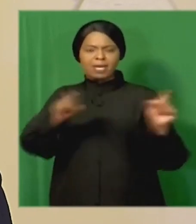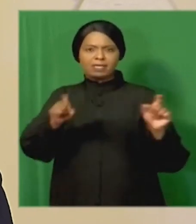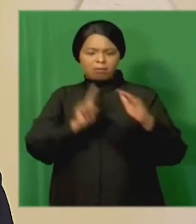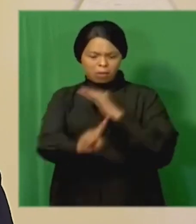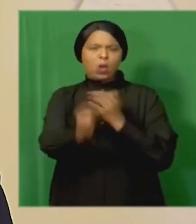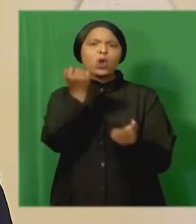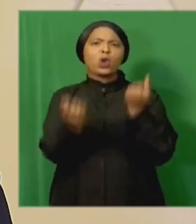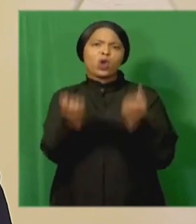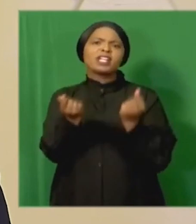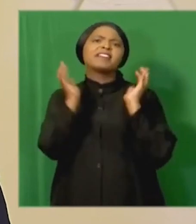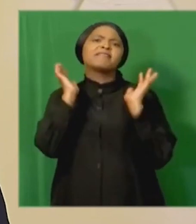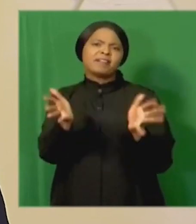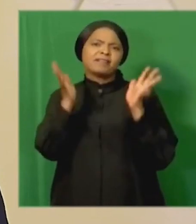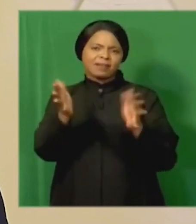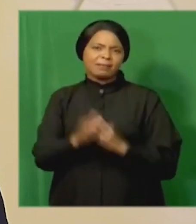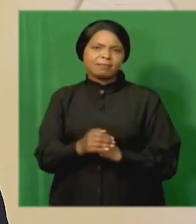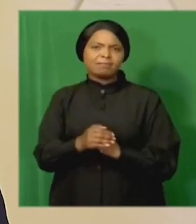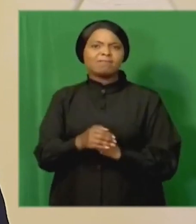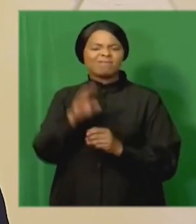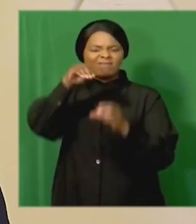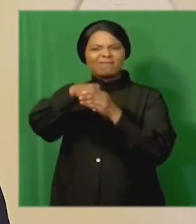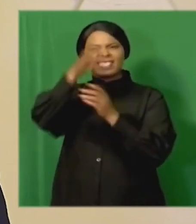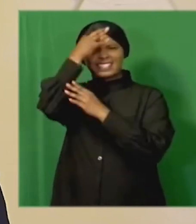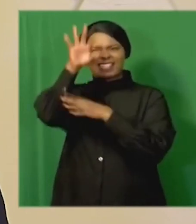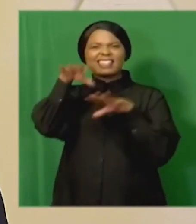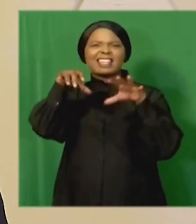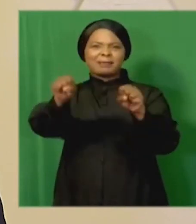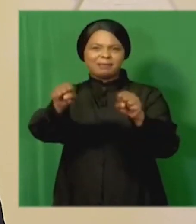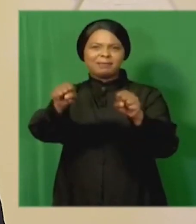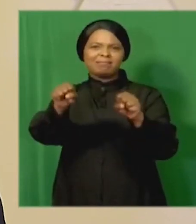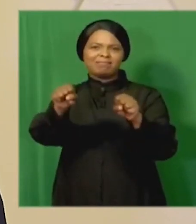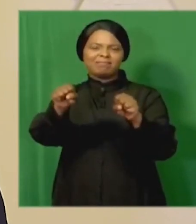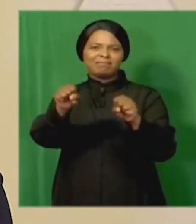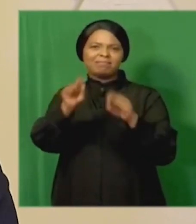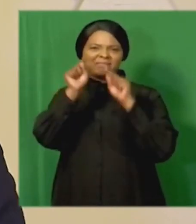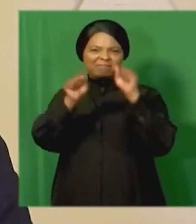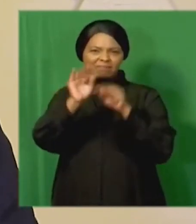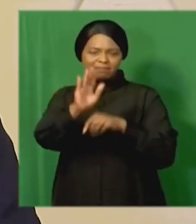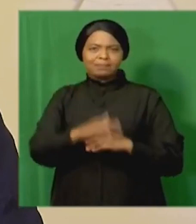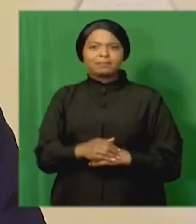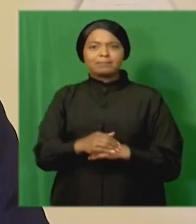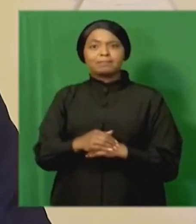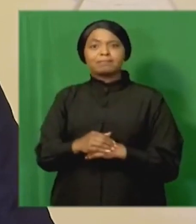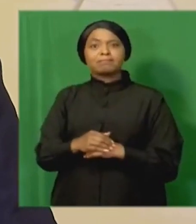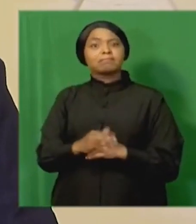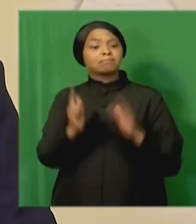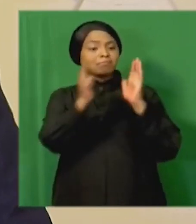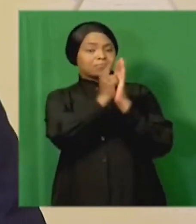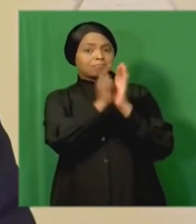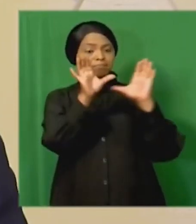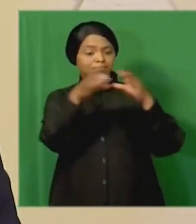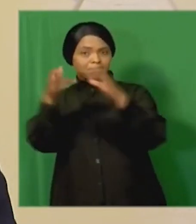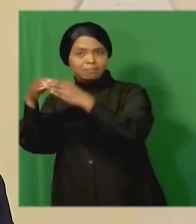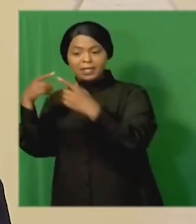appeared in court for alleged state capture related offenses our law enforcement agencies have to